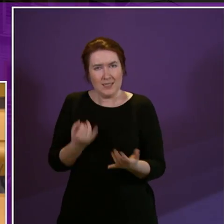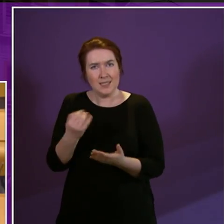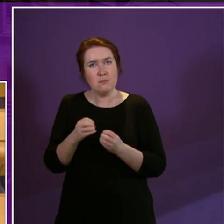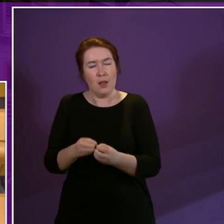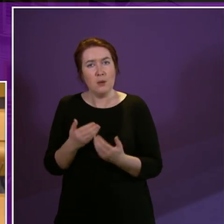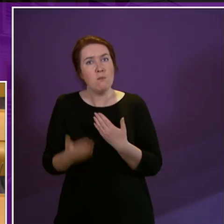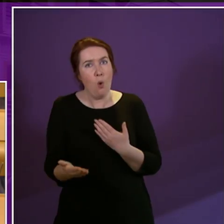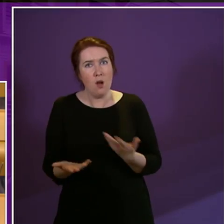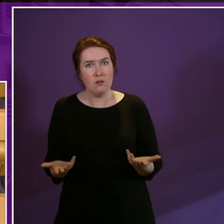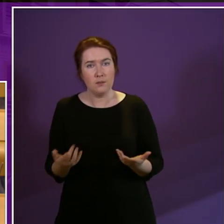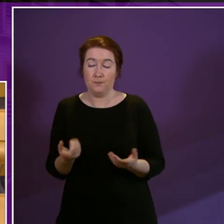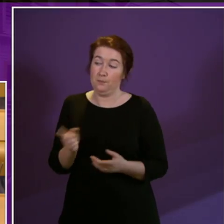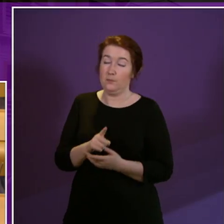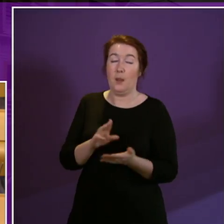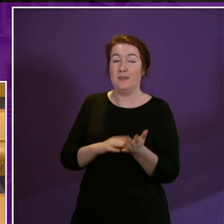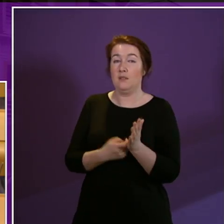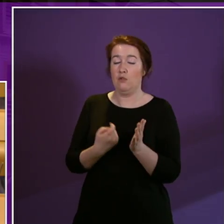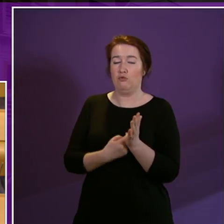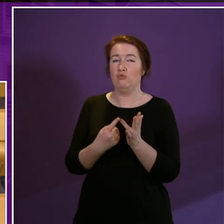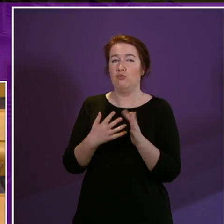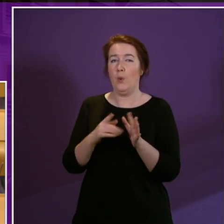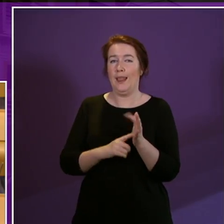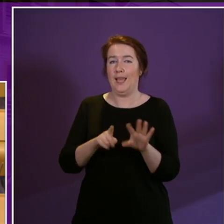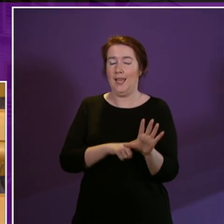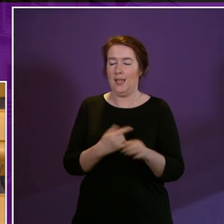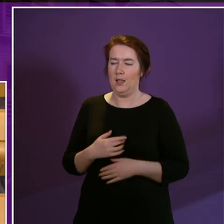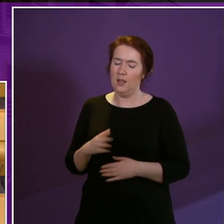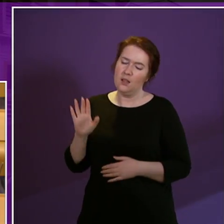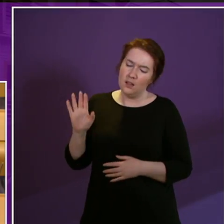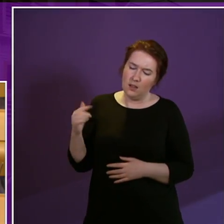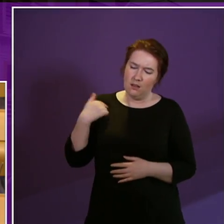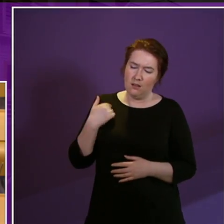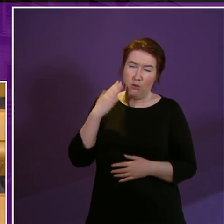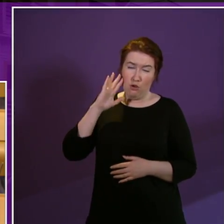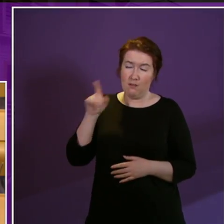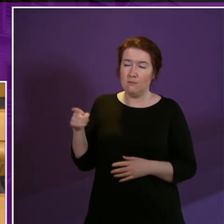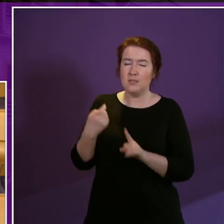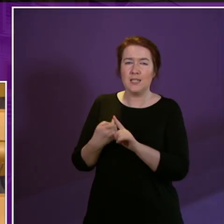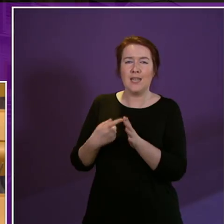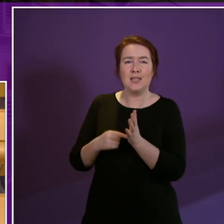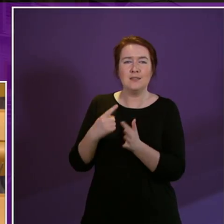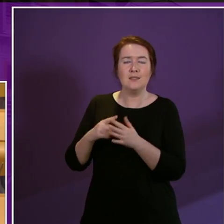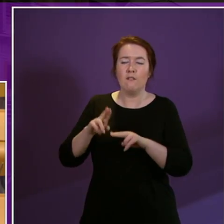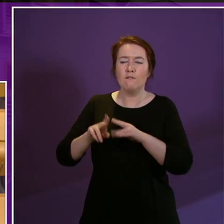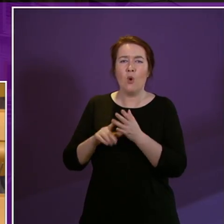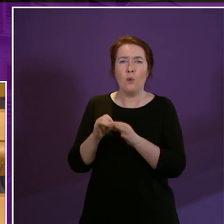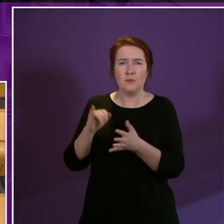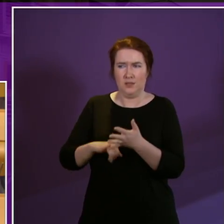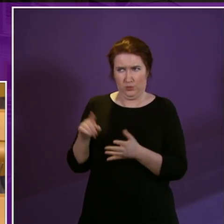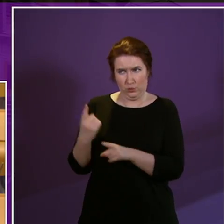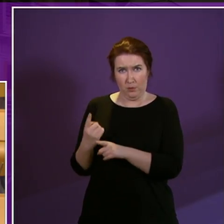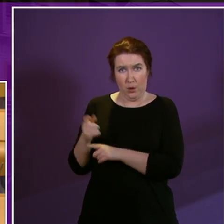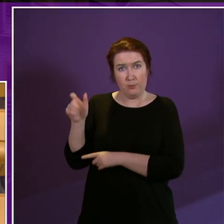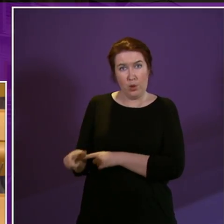Mr Rowley. Well, you know, I just heard from Kate Forbes there talk about the constituent that went